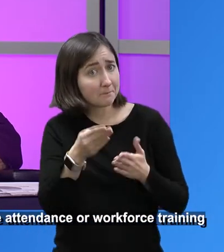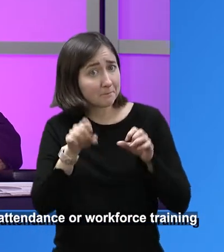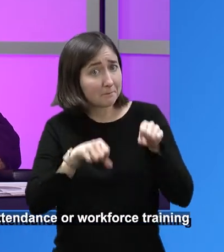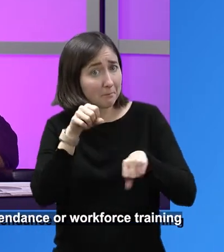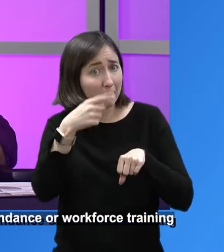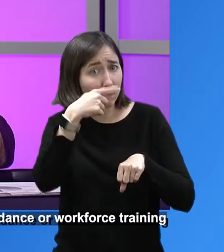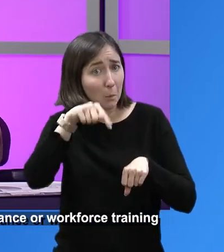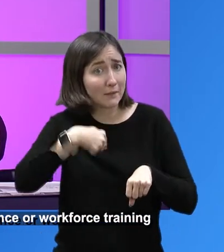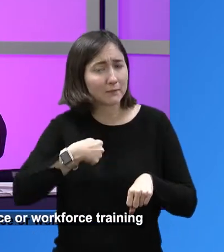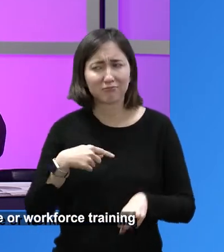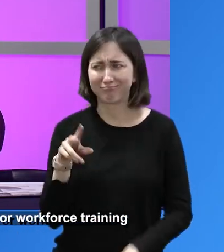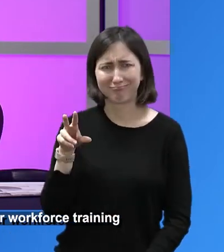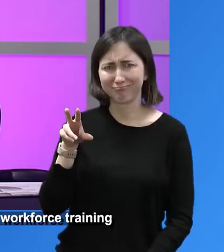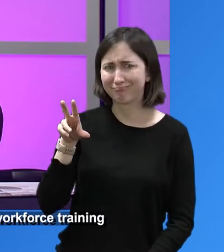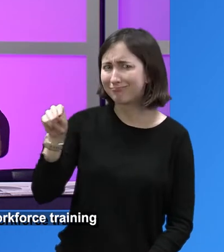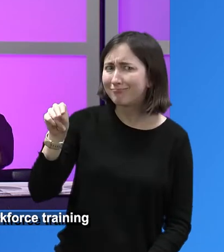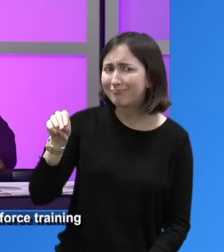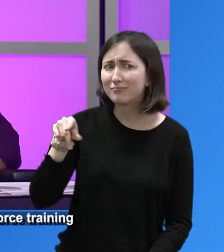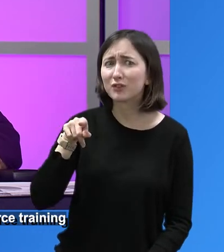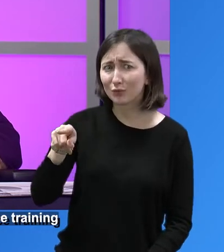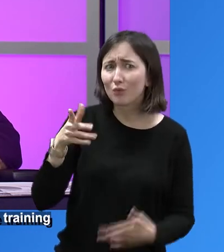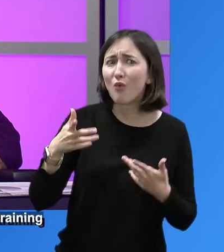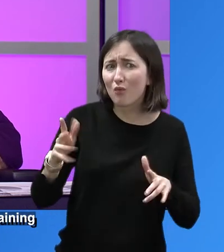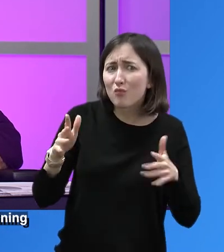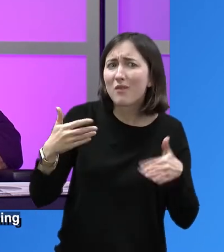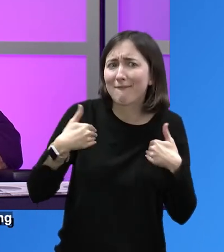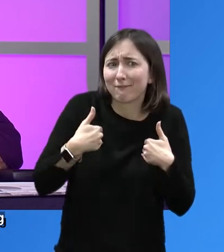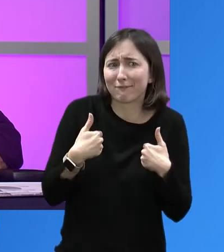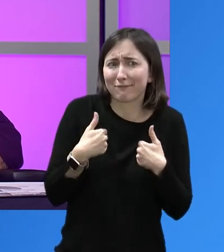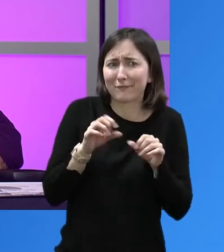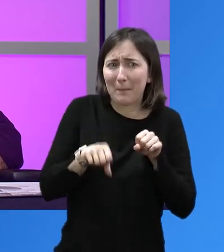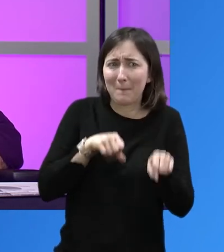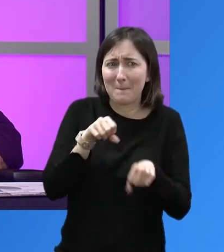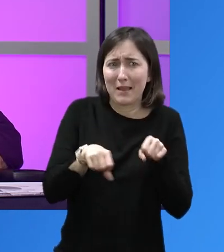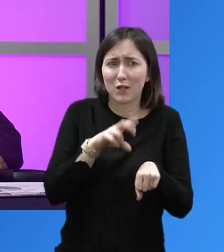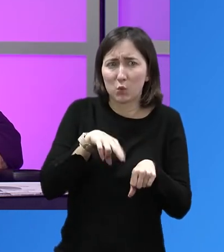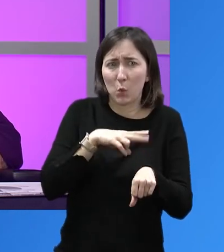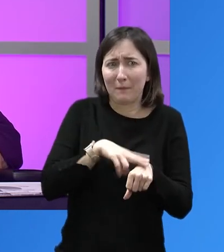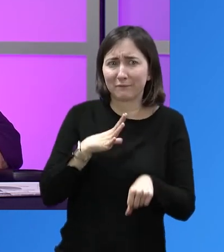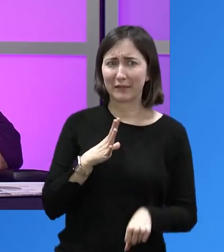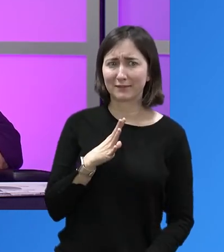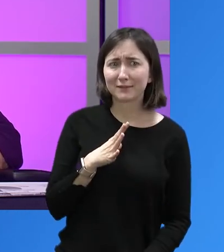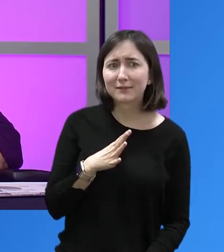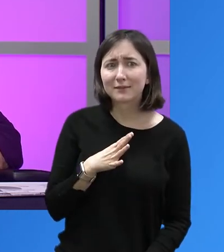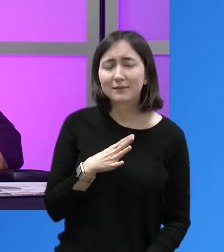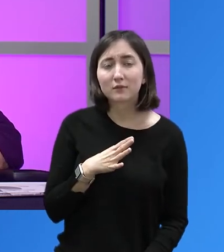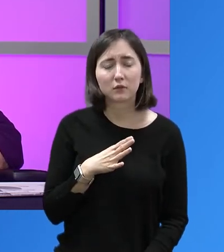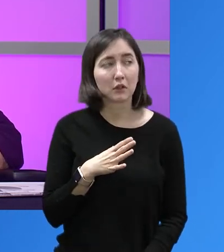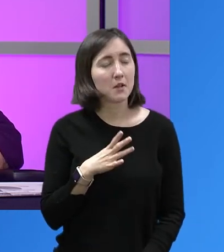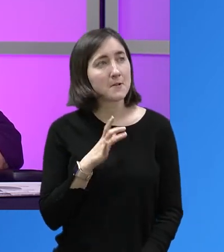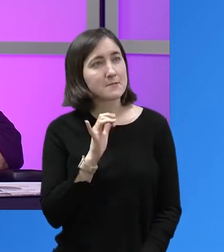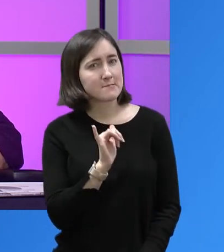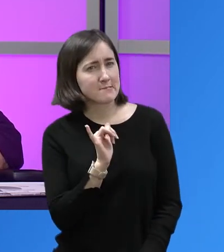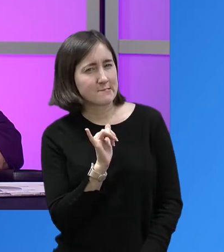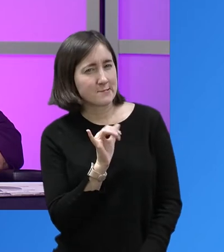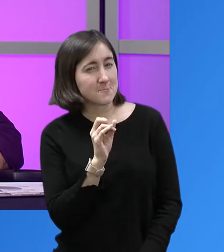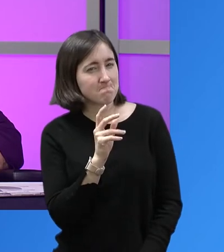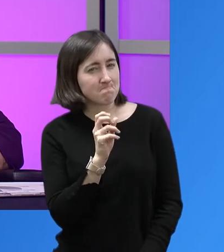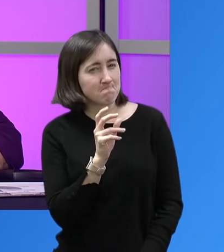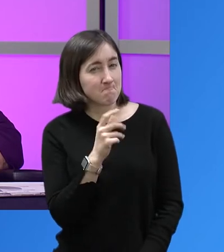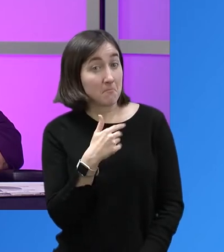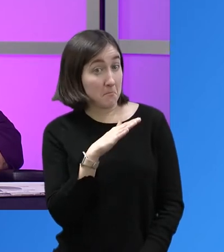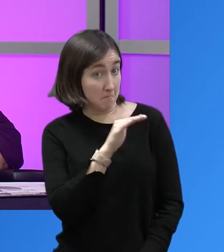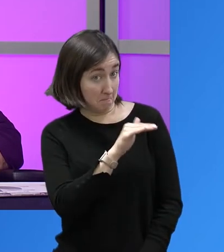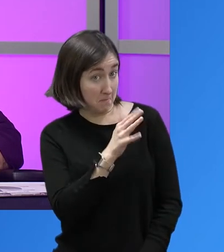no, you have an absolutely good bike in the garage. So I thought about it and I said, well, Mom, if I raise the money to buy that